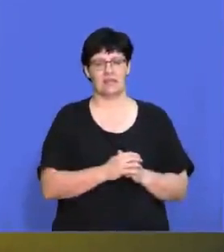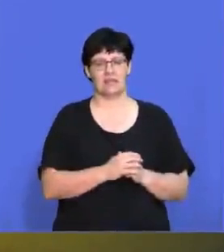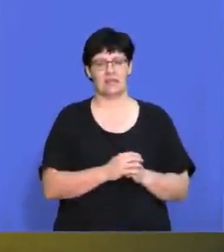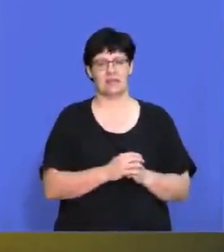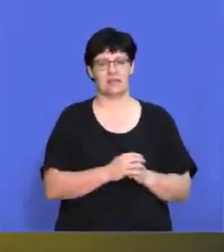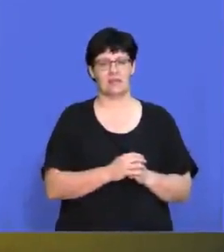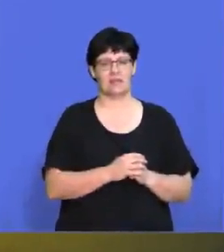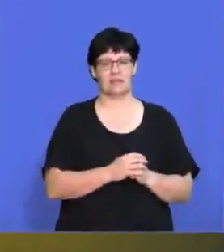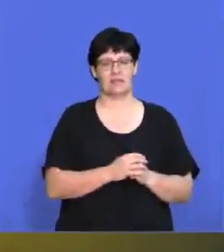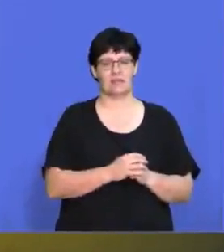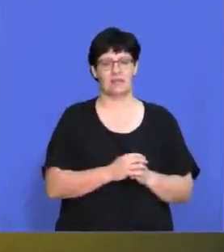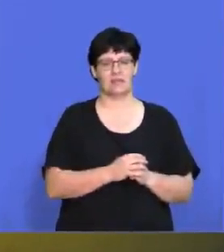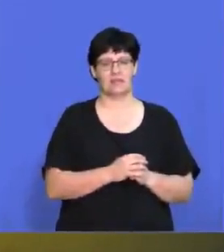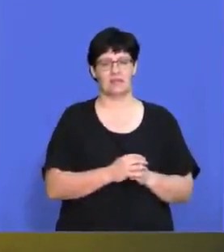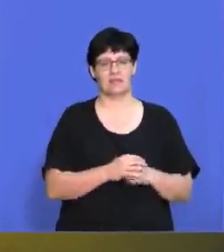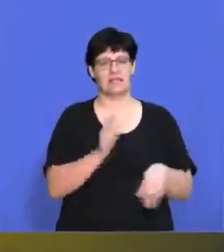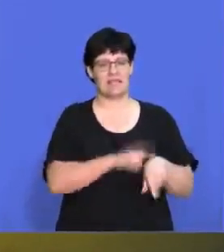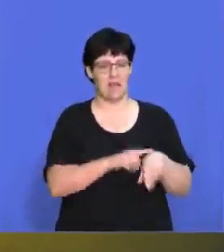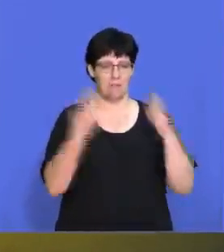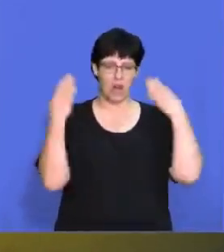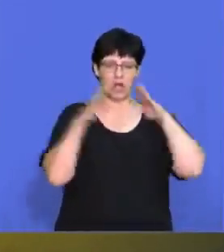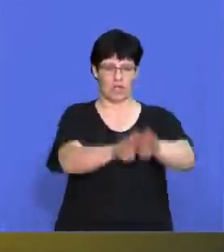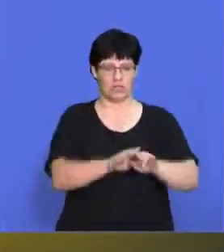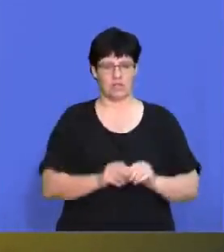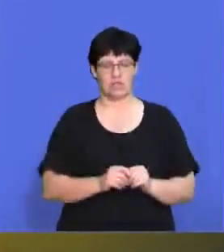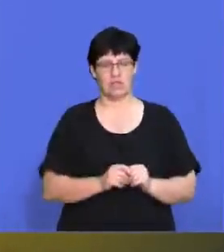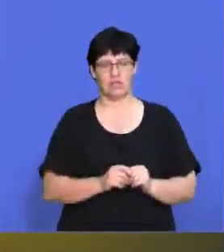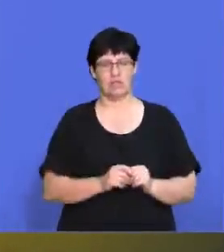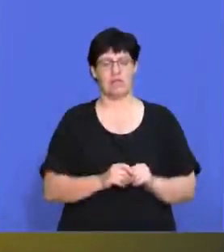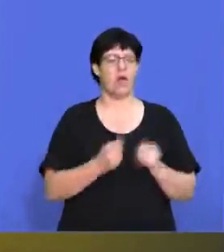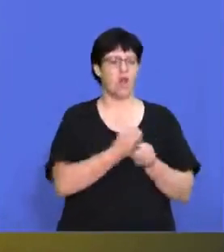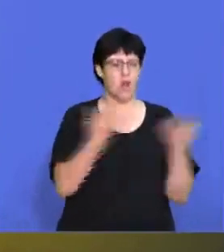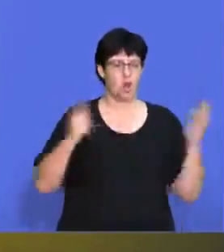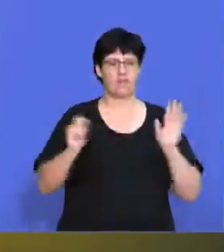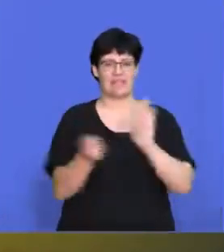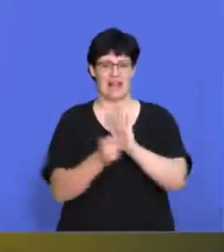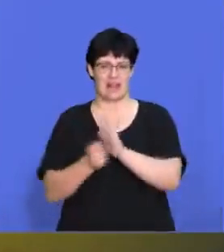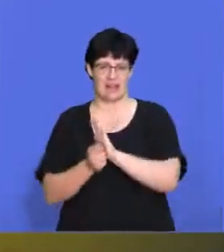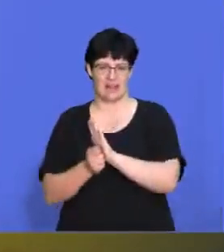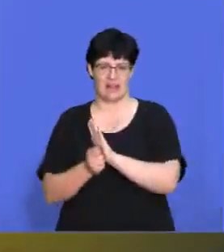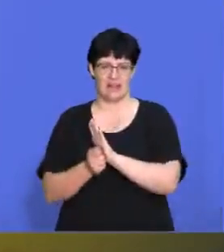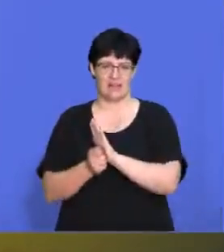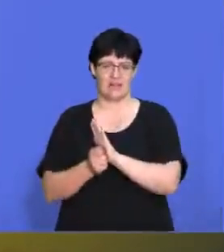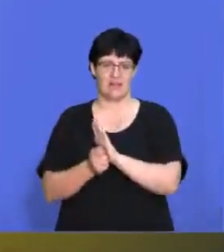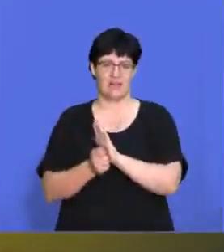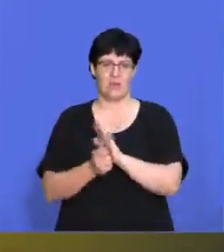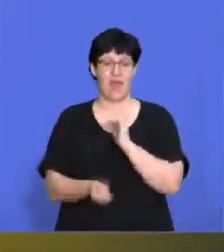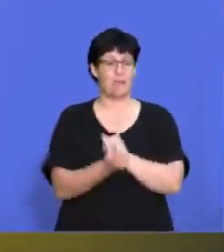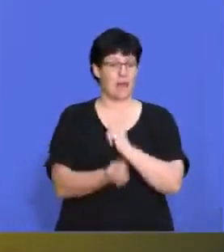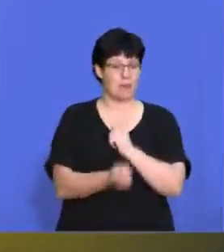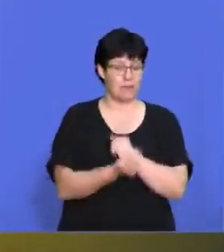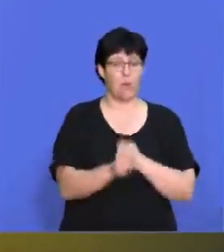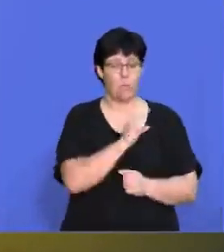during the certain stages of lockdown that there was a lot of sales that was happening because a lot of